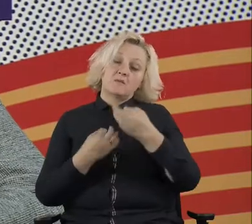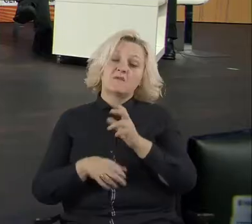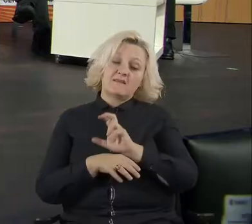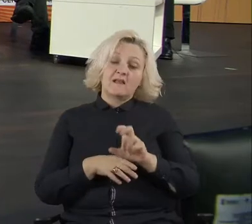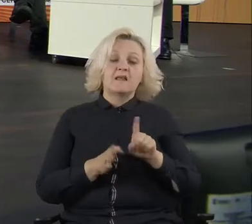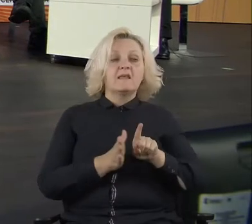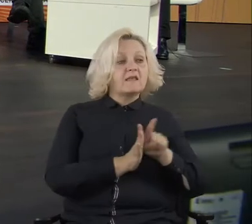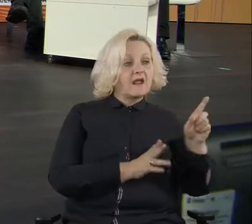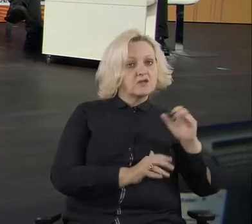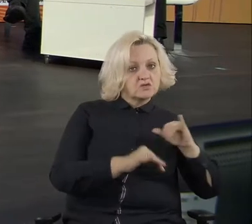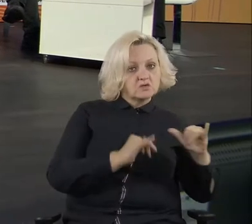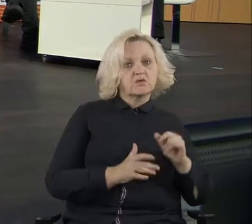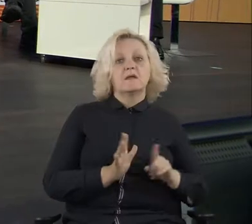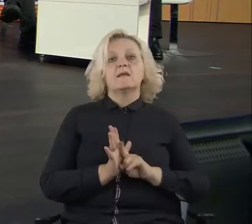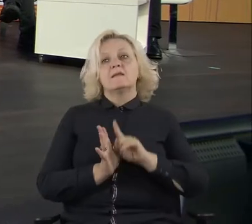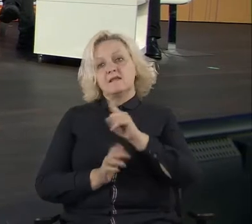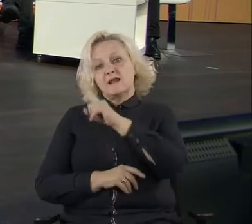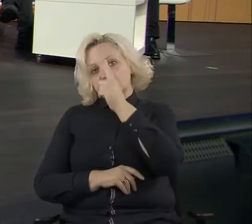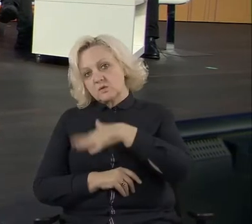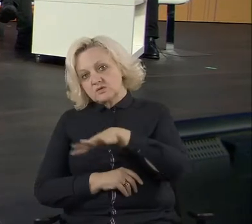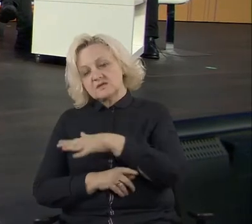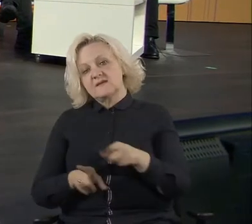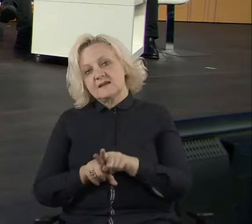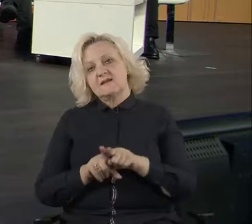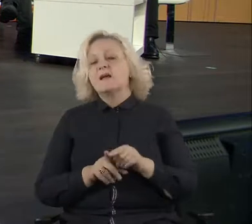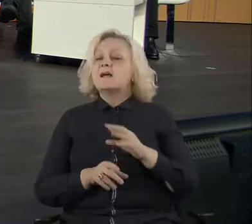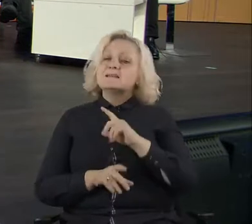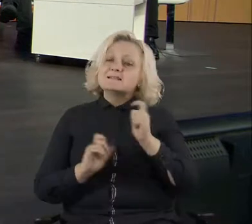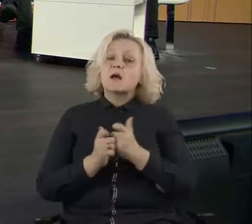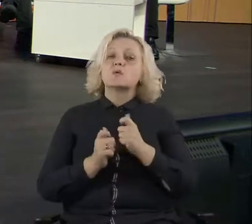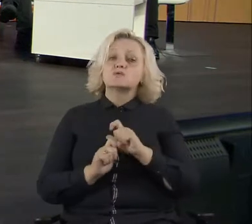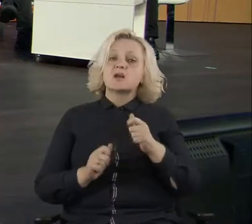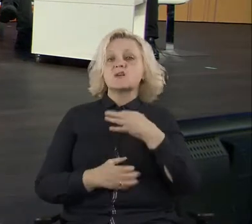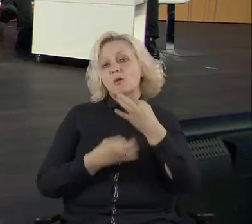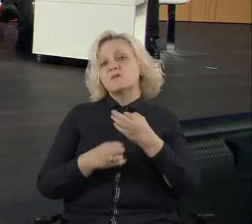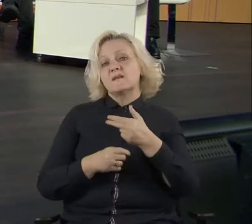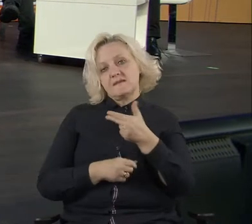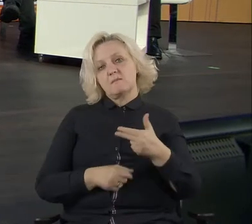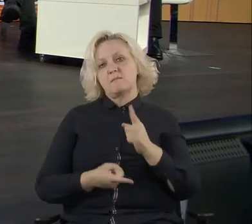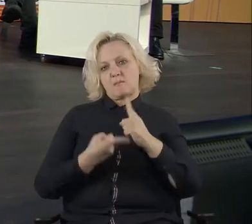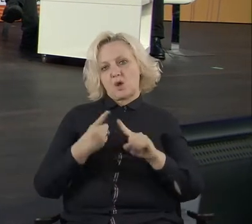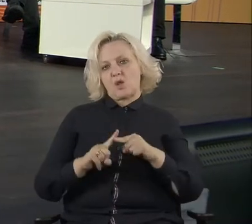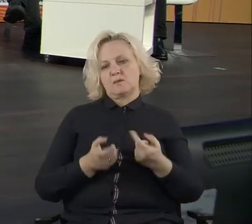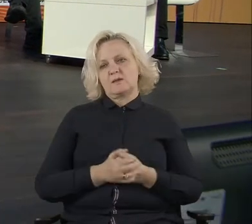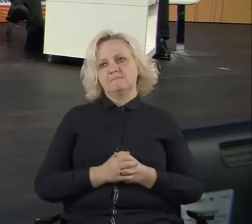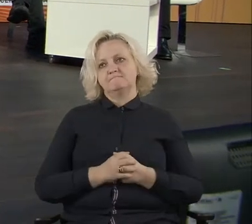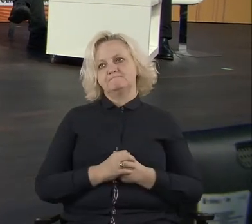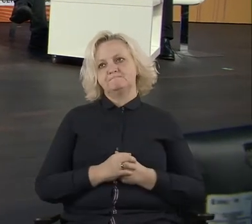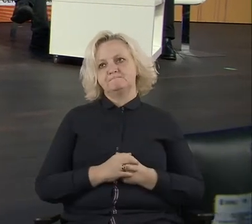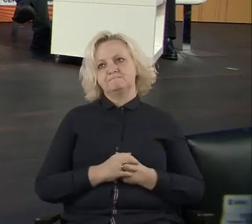about technology for politics. Uh, and I think the design of technology is political